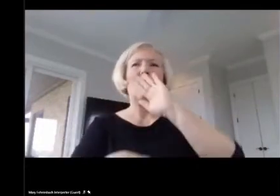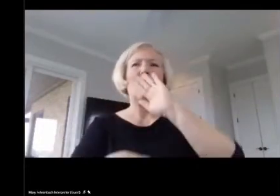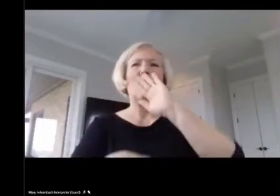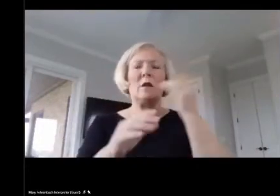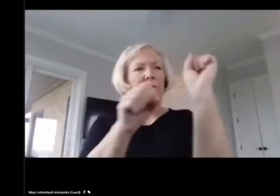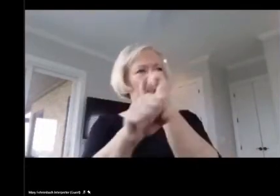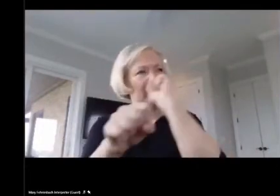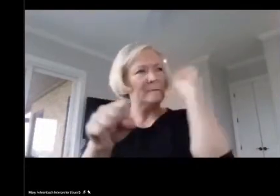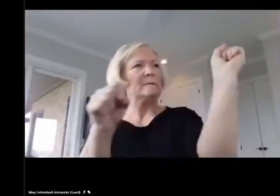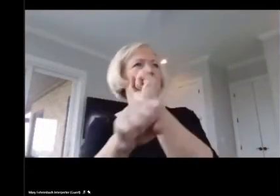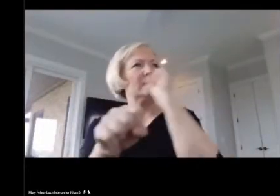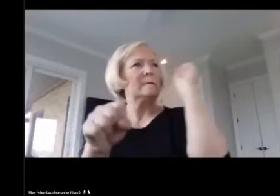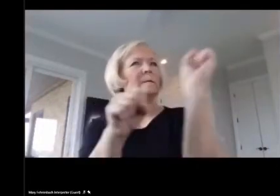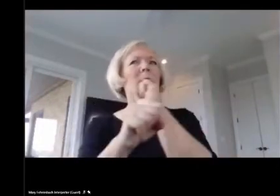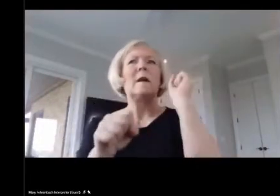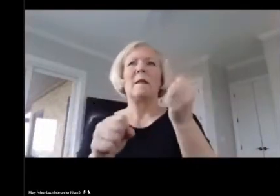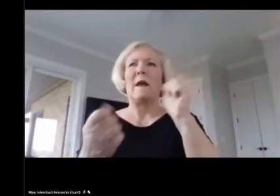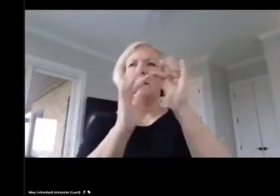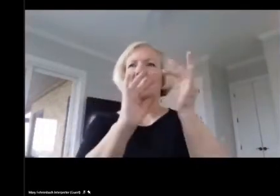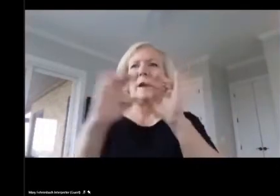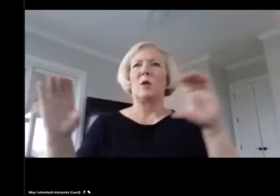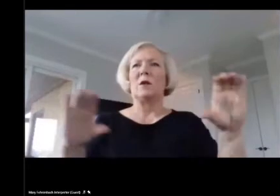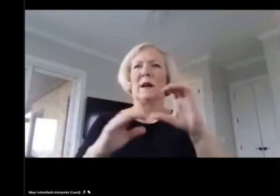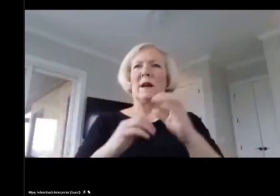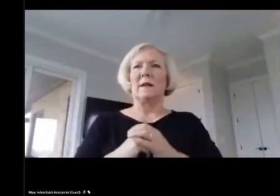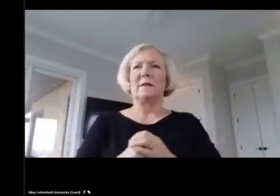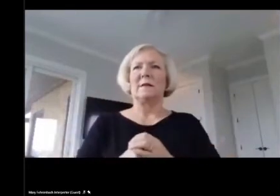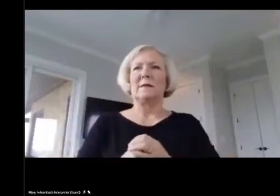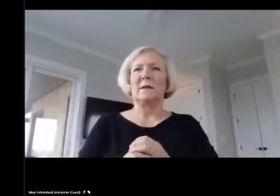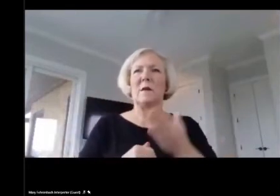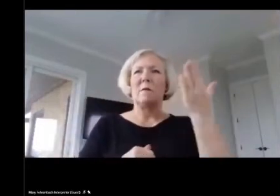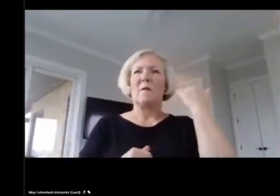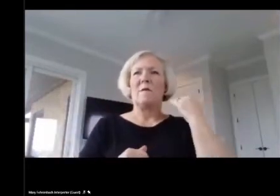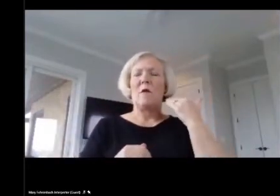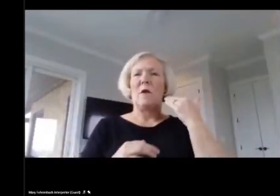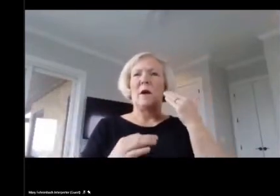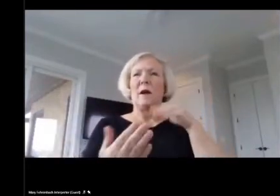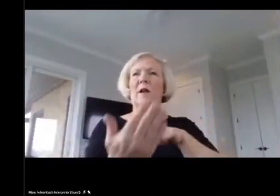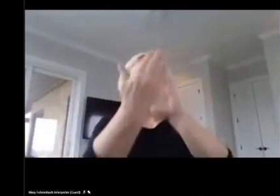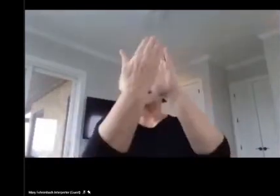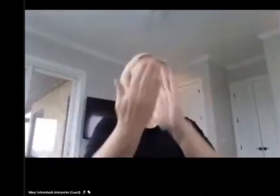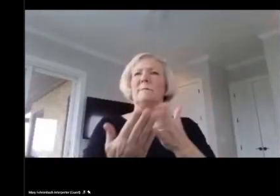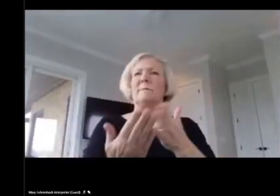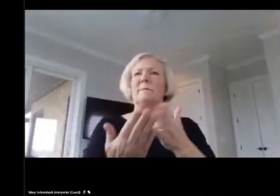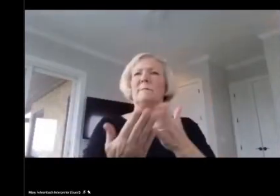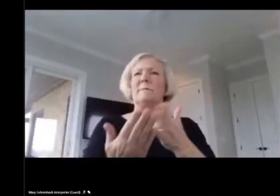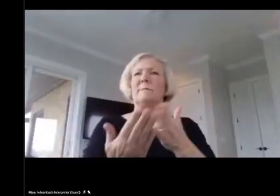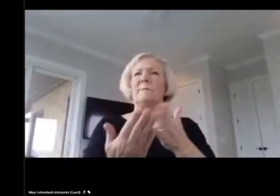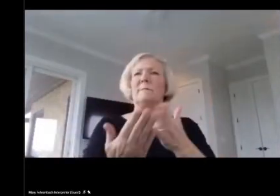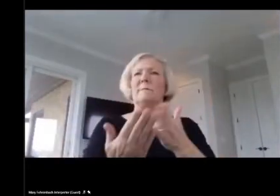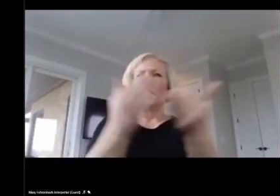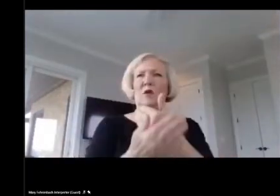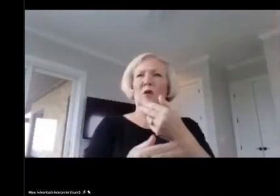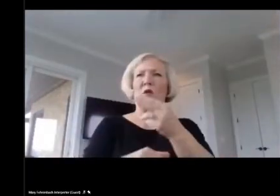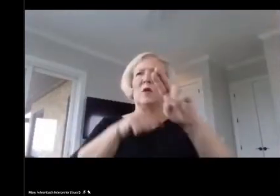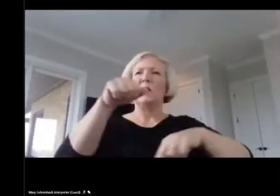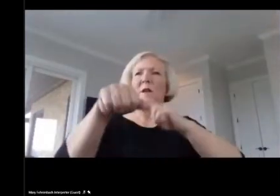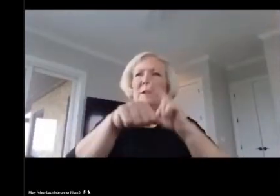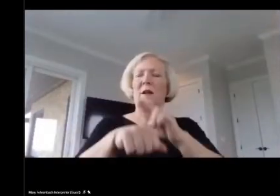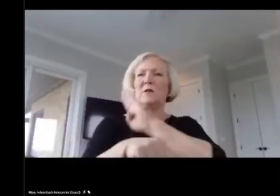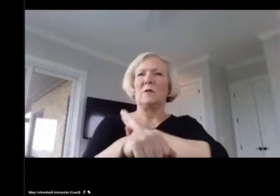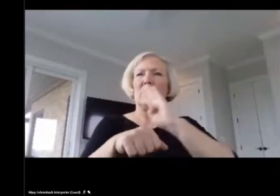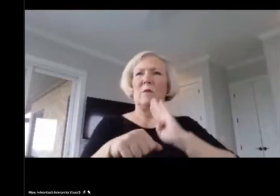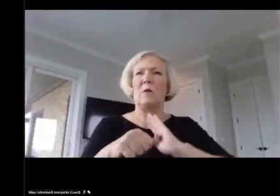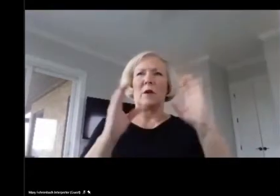work that the network does. But before I address my remarks to the new National Board Certified Teachers, I want to